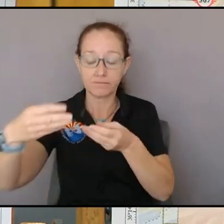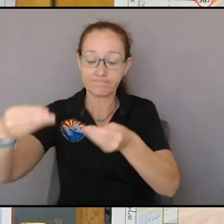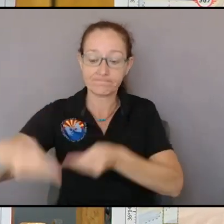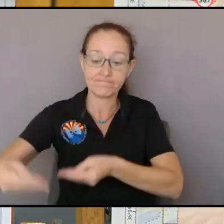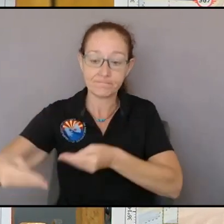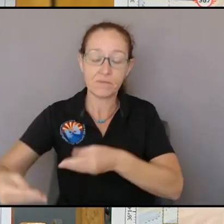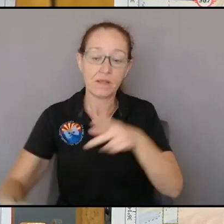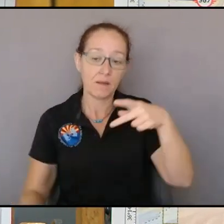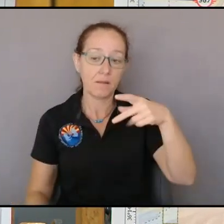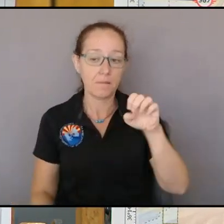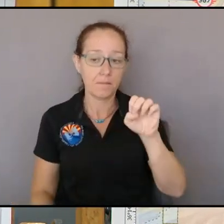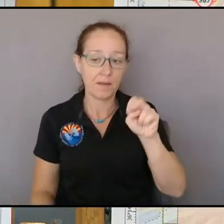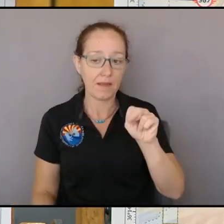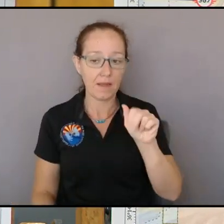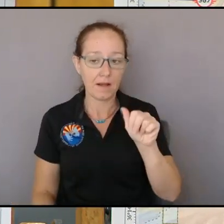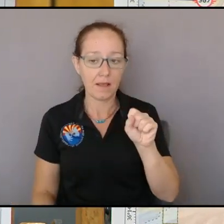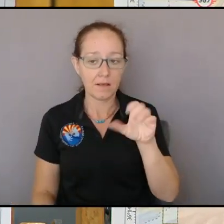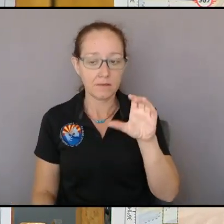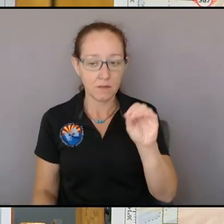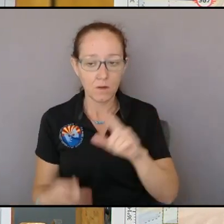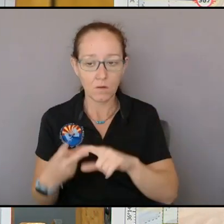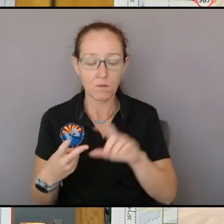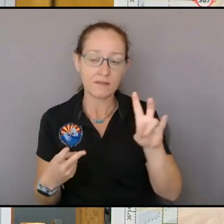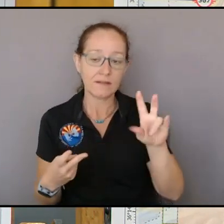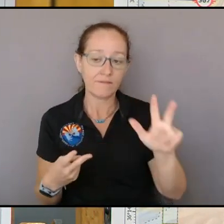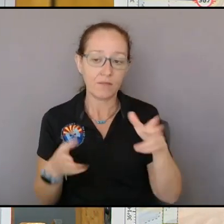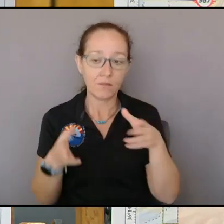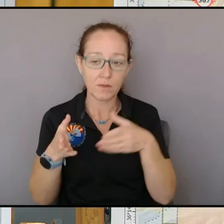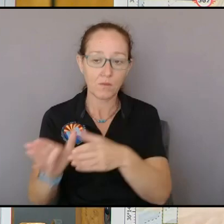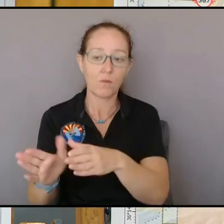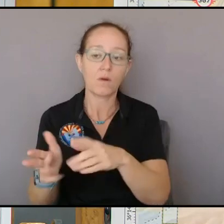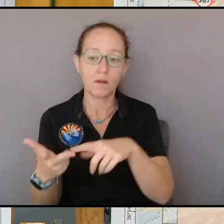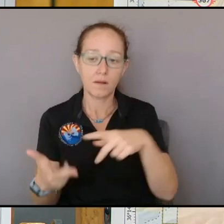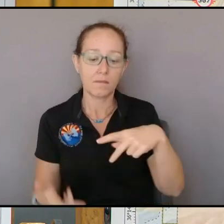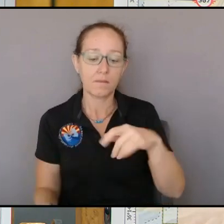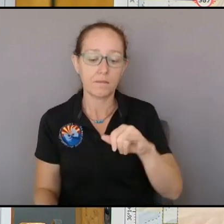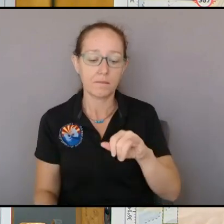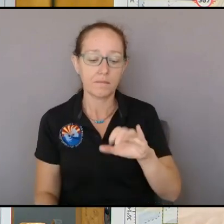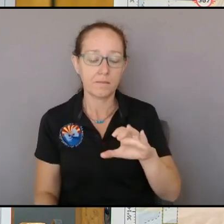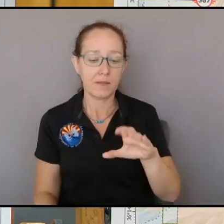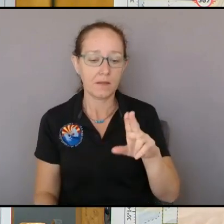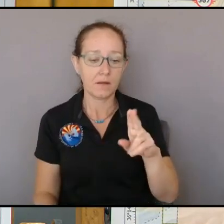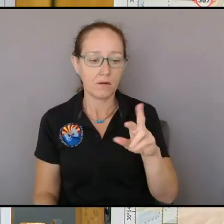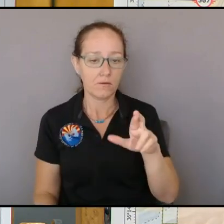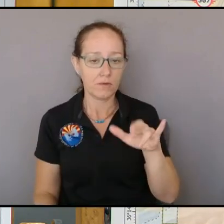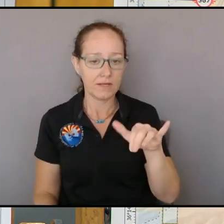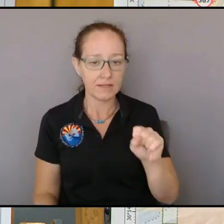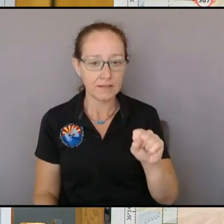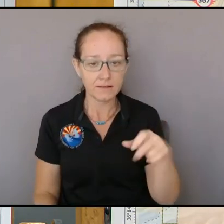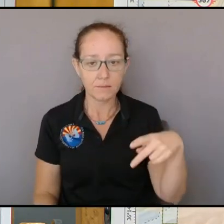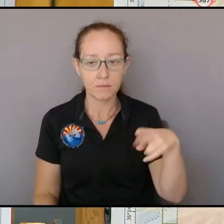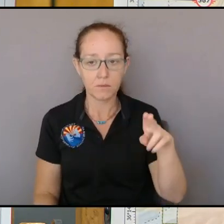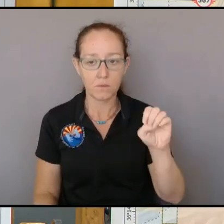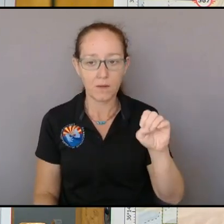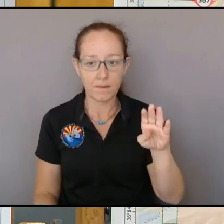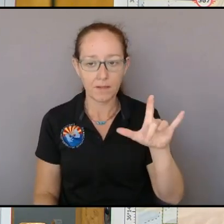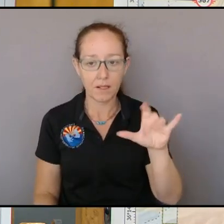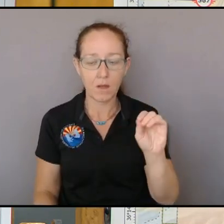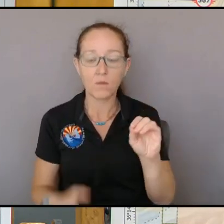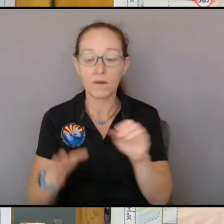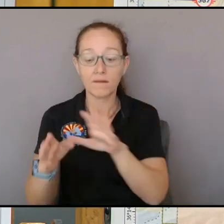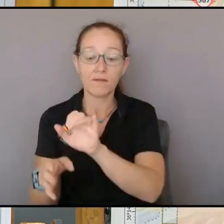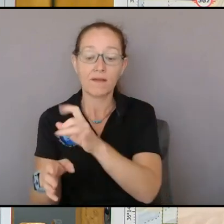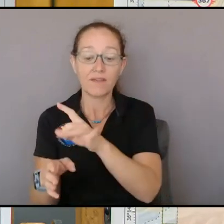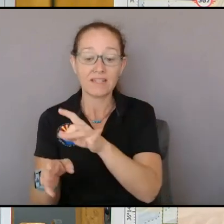and the the 73 corridor and the picorice pueblo runs on the right side of the 518 on the east side of the 518 through this